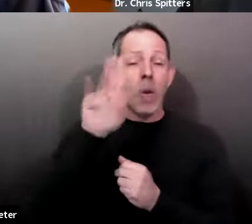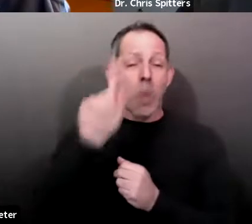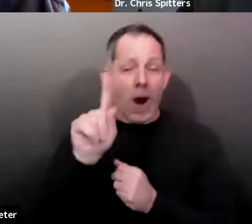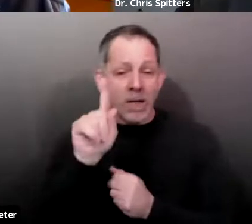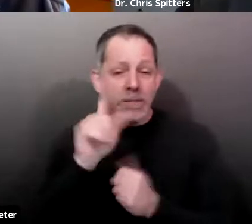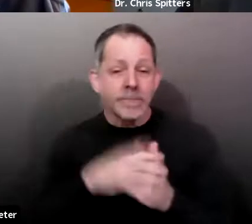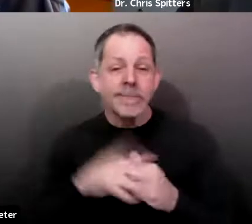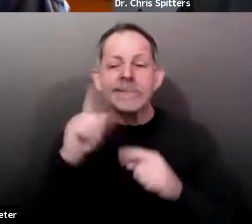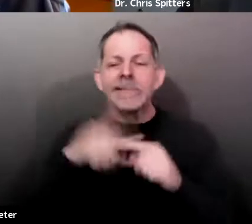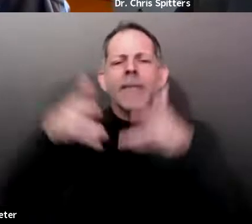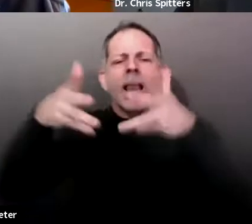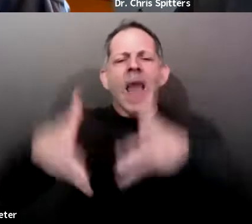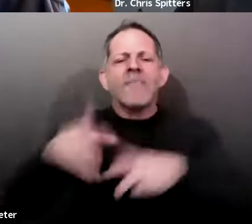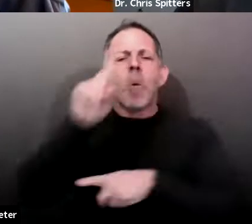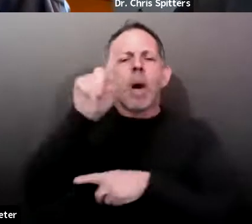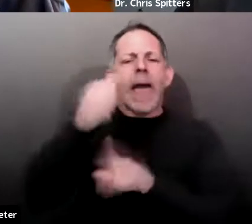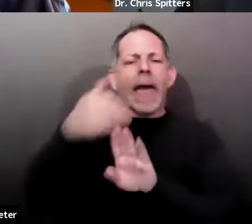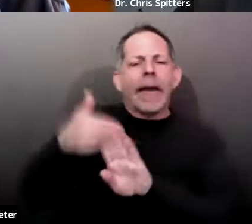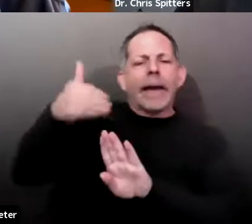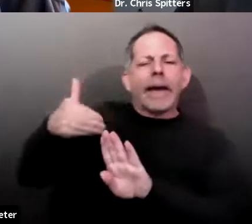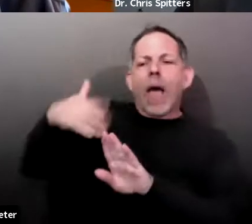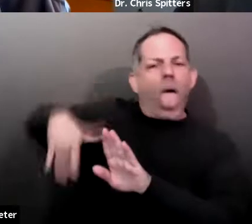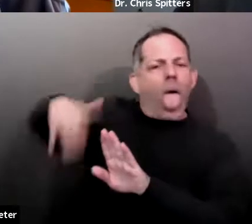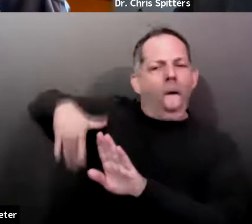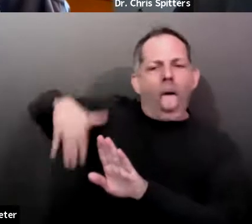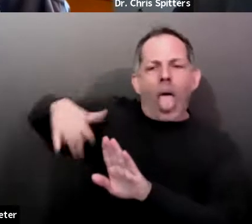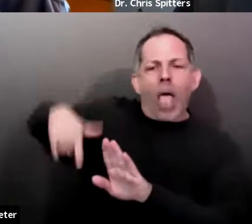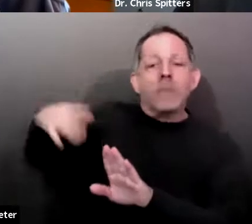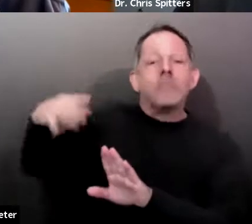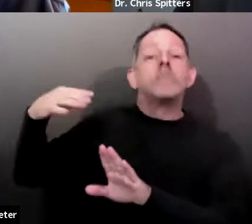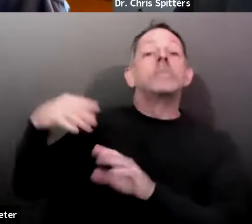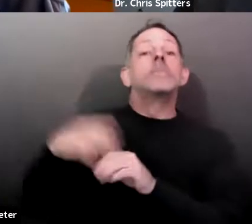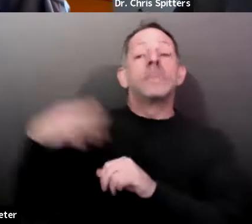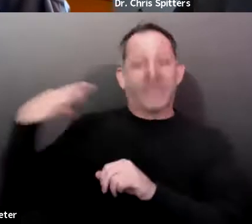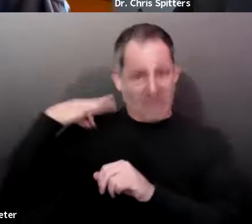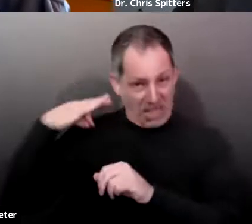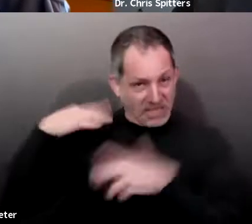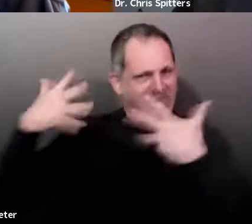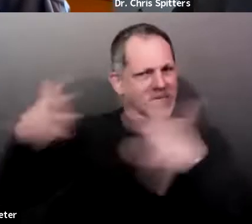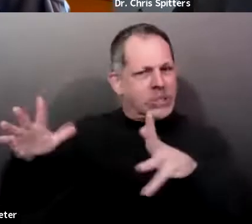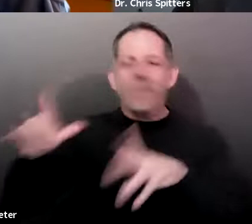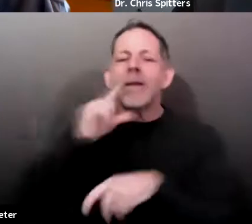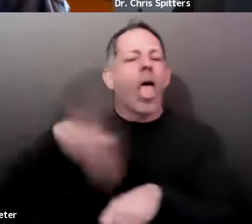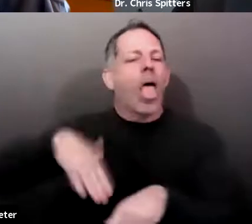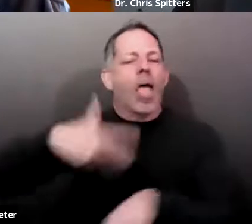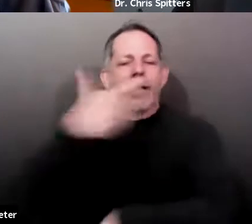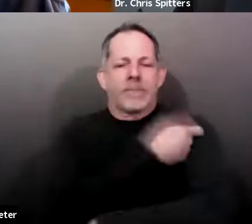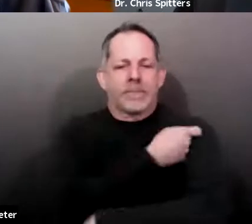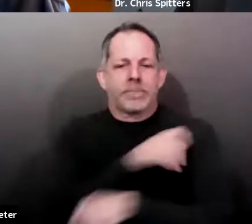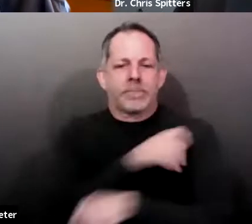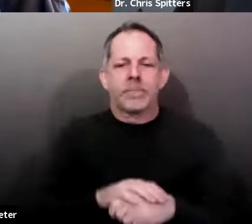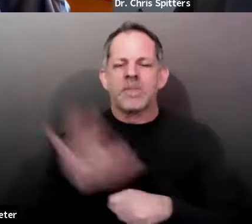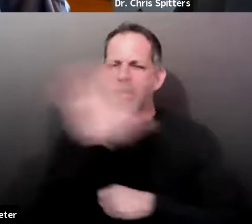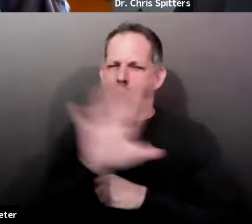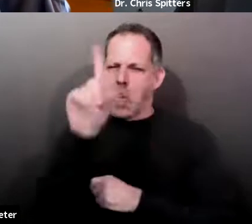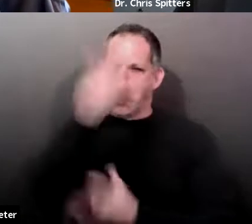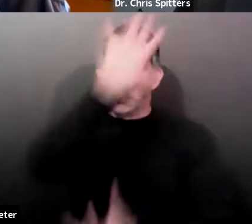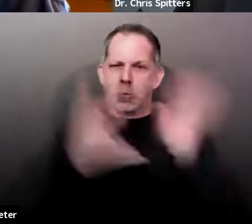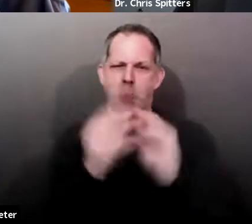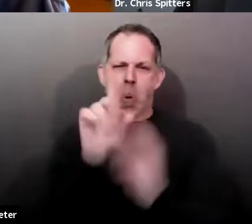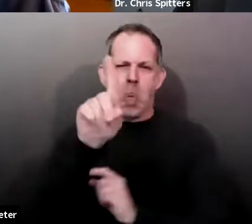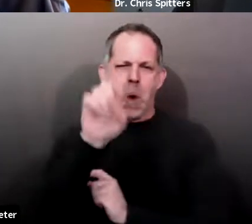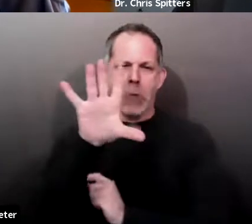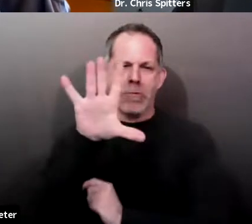eligible but still haven't been vaccinated. So roughly 150 eligible unvaccinated individuals.